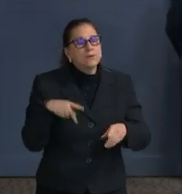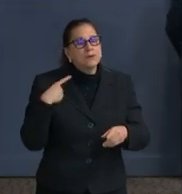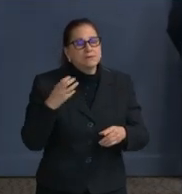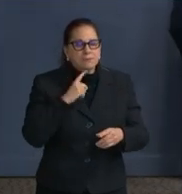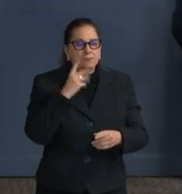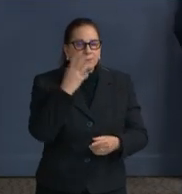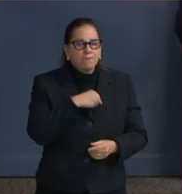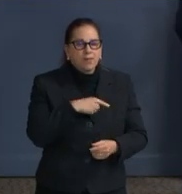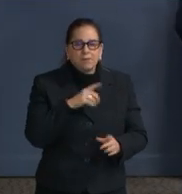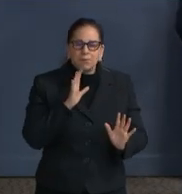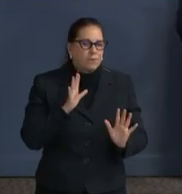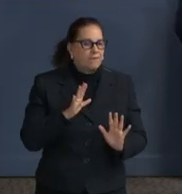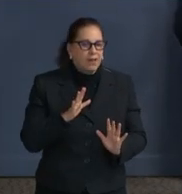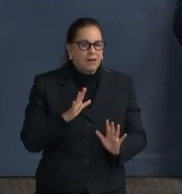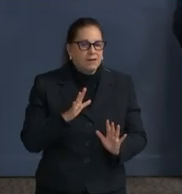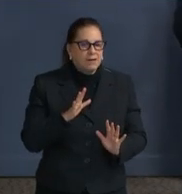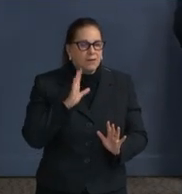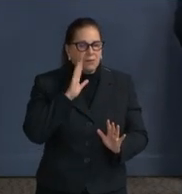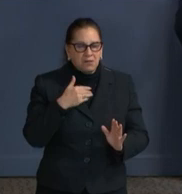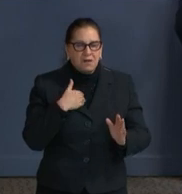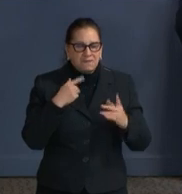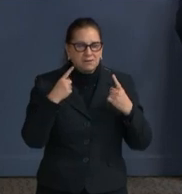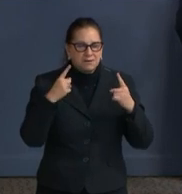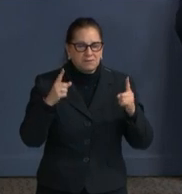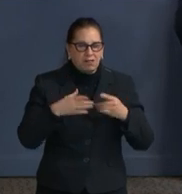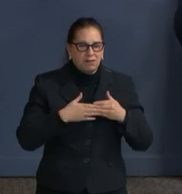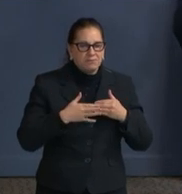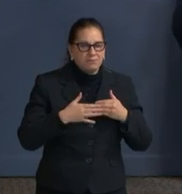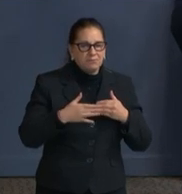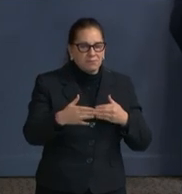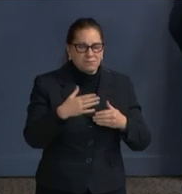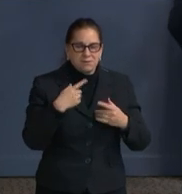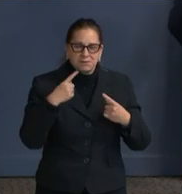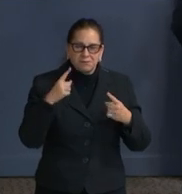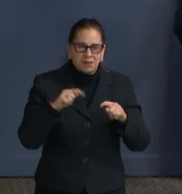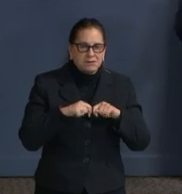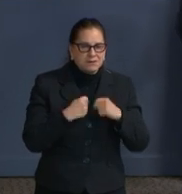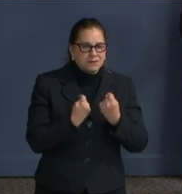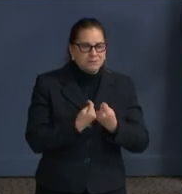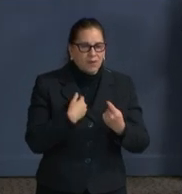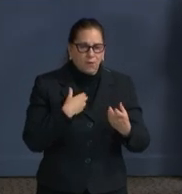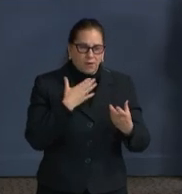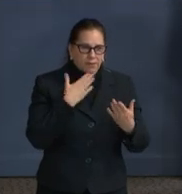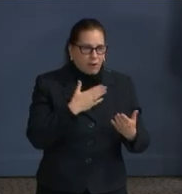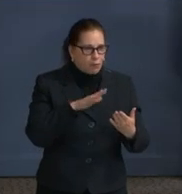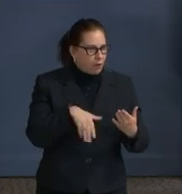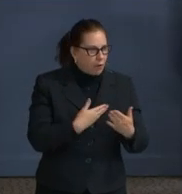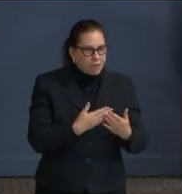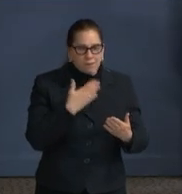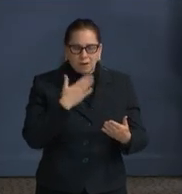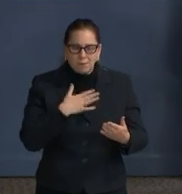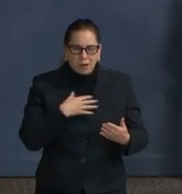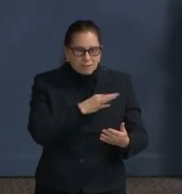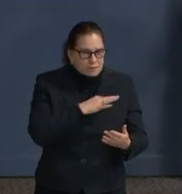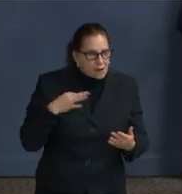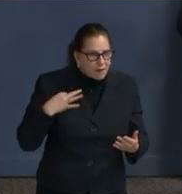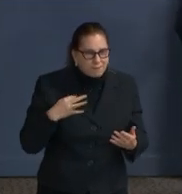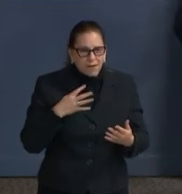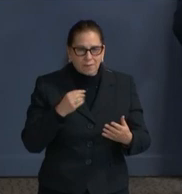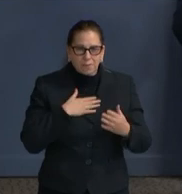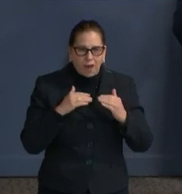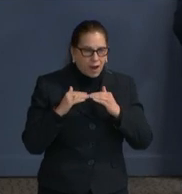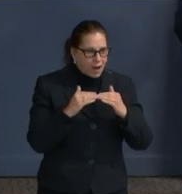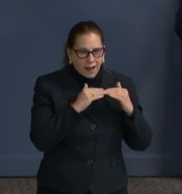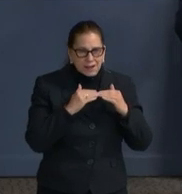and we will have success. And I just want to thank my staff. I want to thank my colleagues for